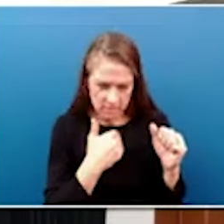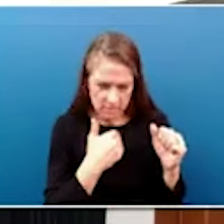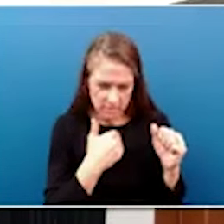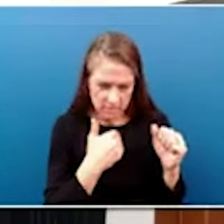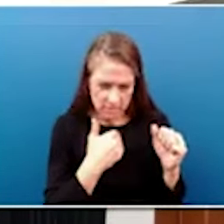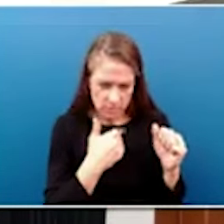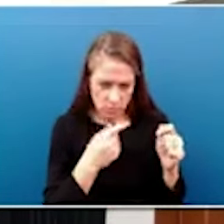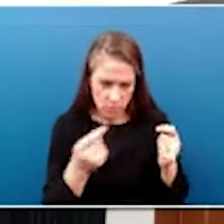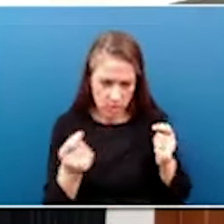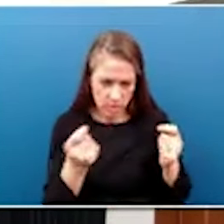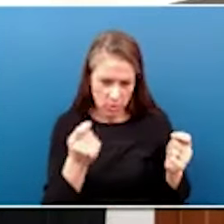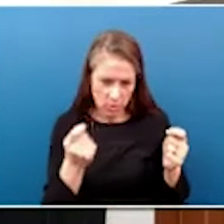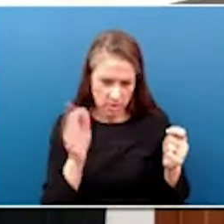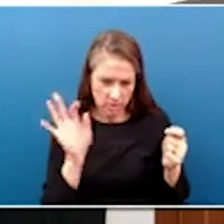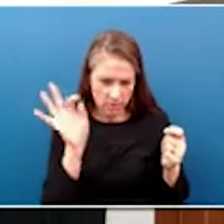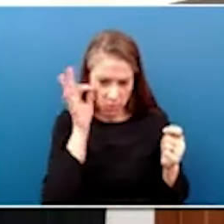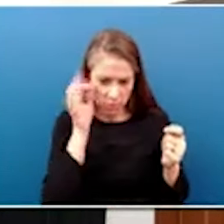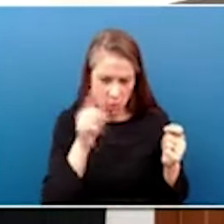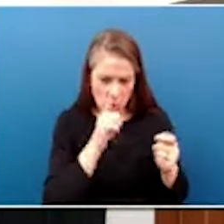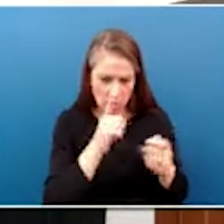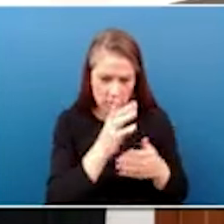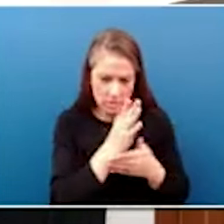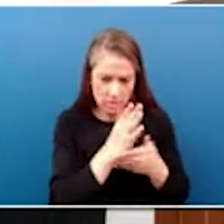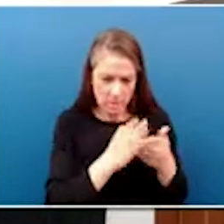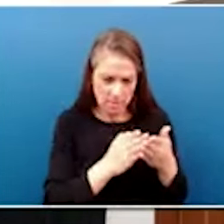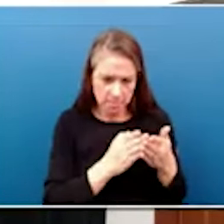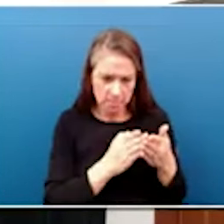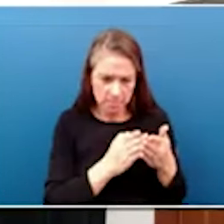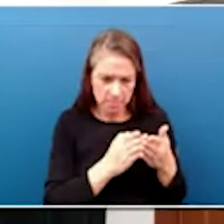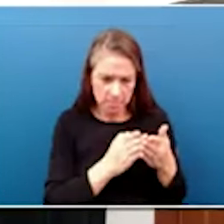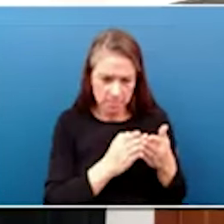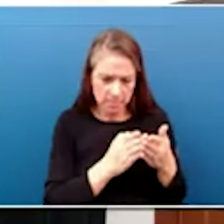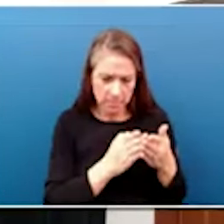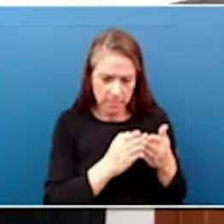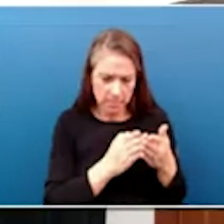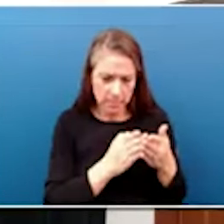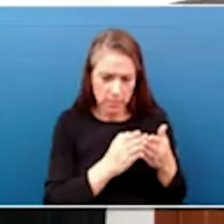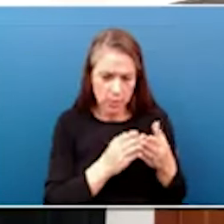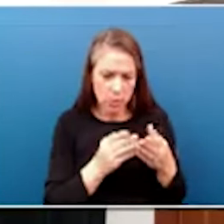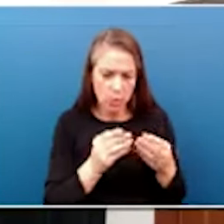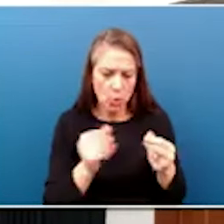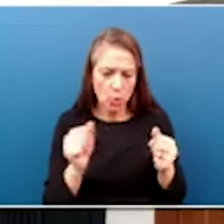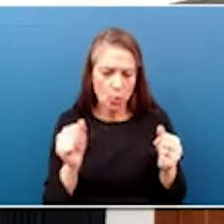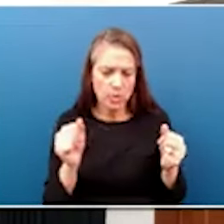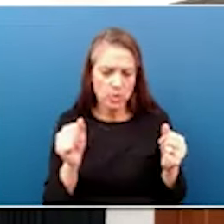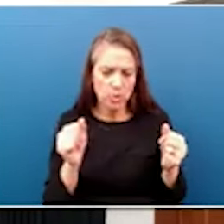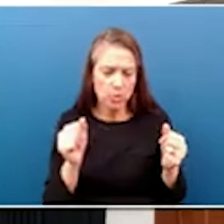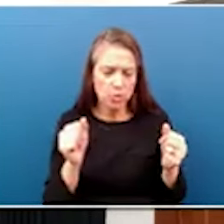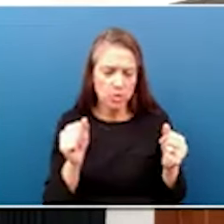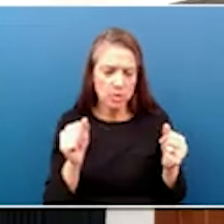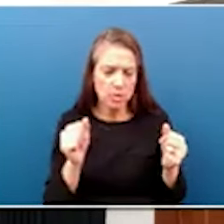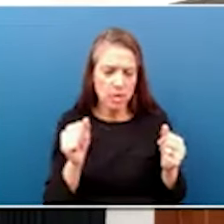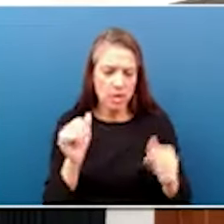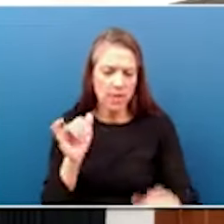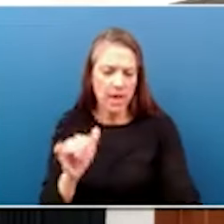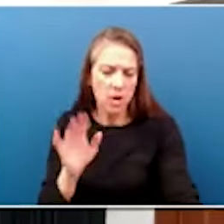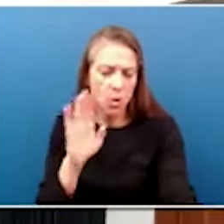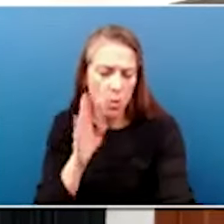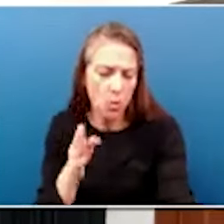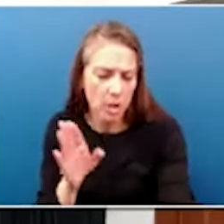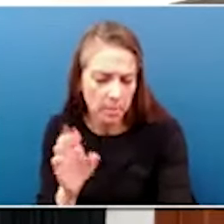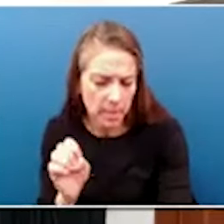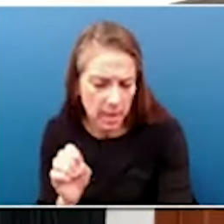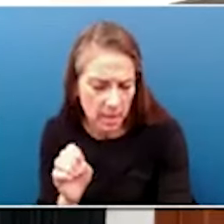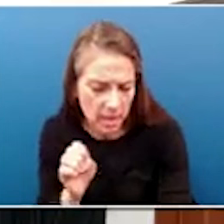And there are a number of regulations, proposals that are coming down to find that would make significant